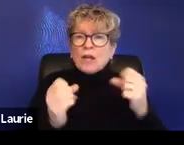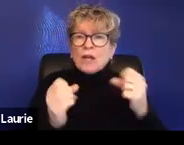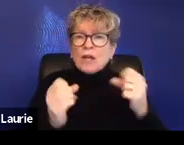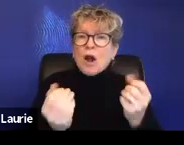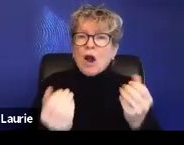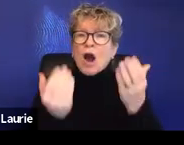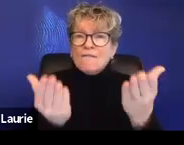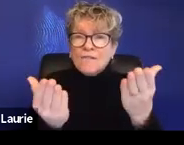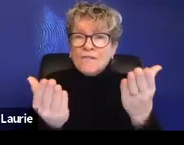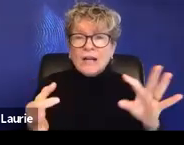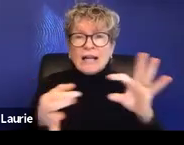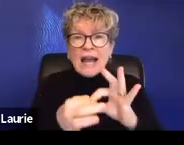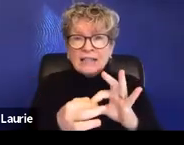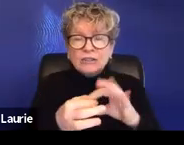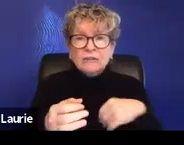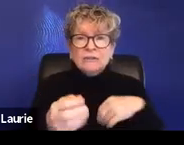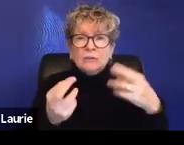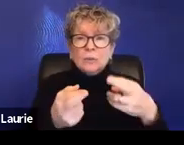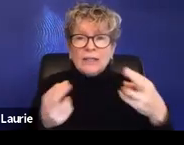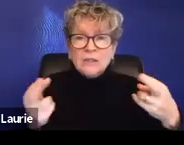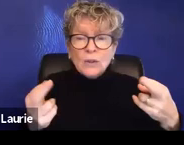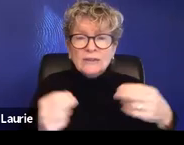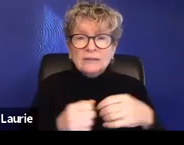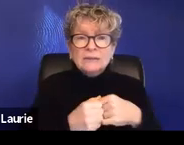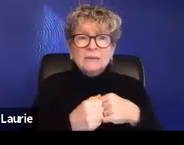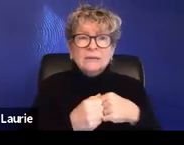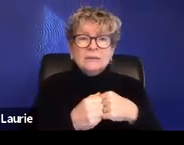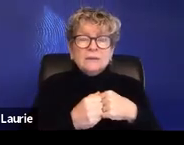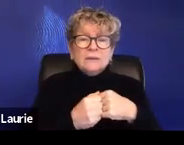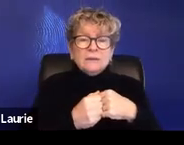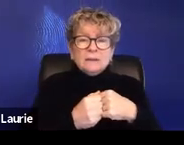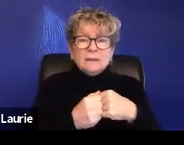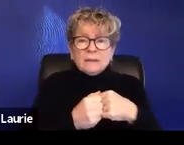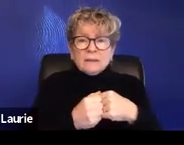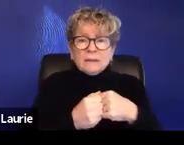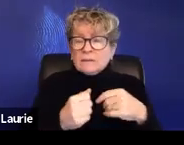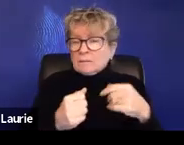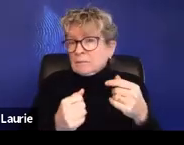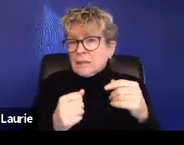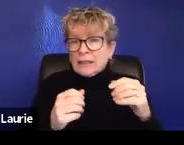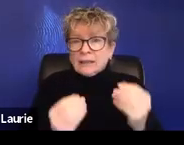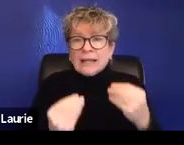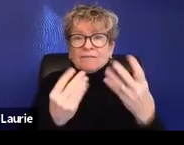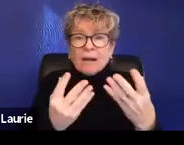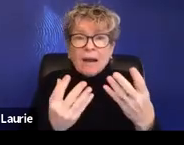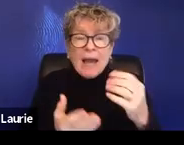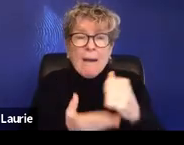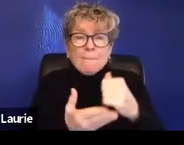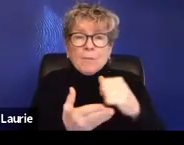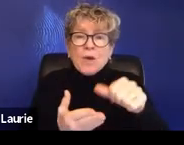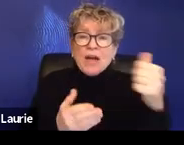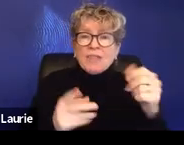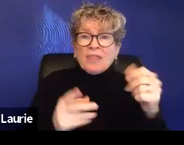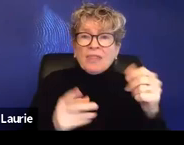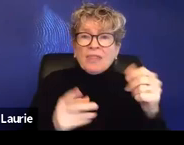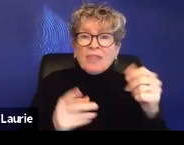can offer resources. You can try and get them to maybe someone else who could assist with that. Thank